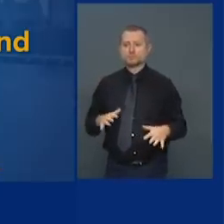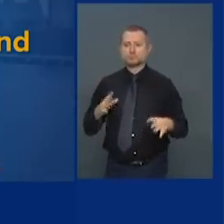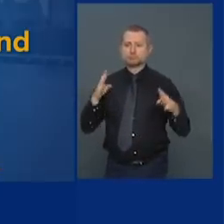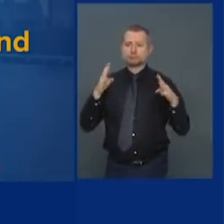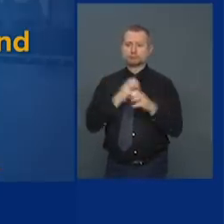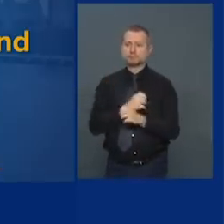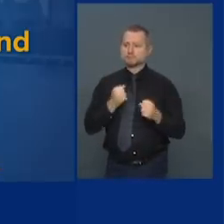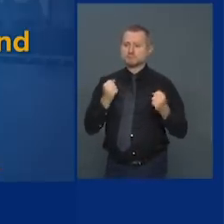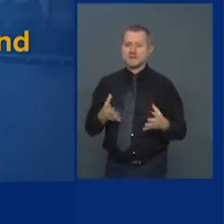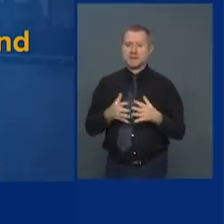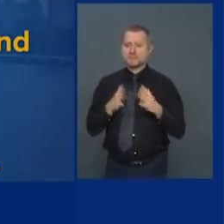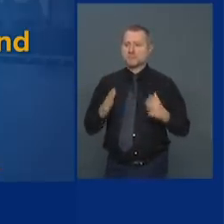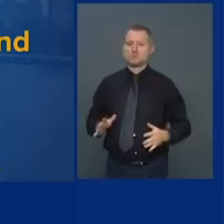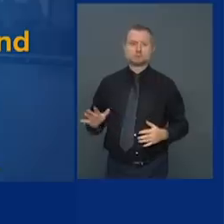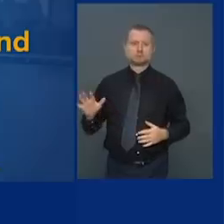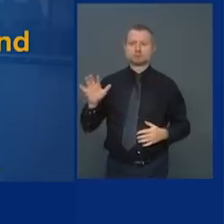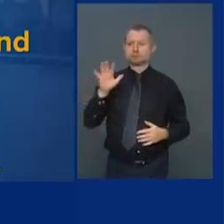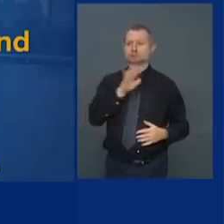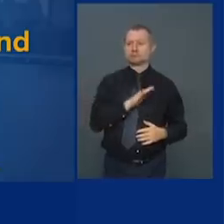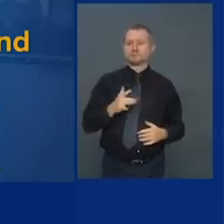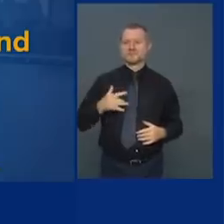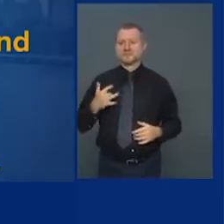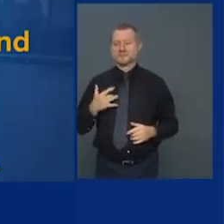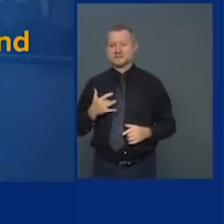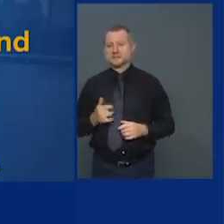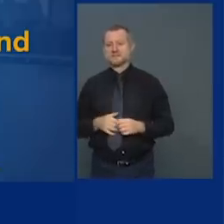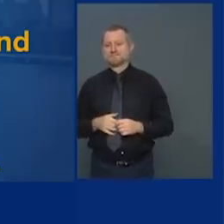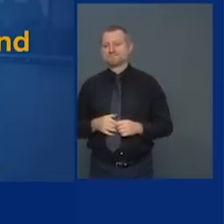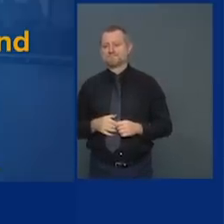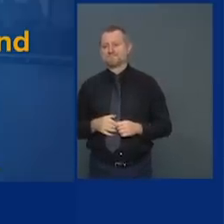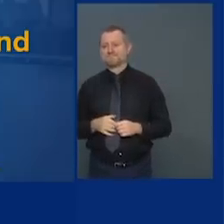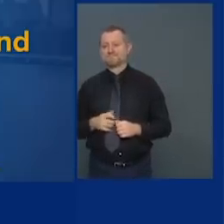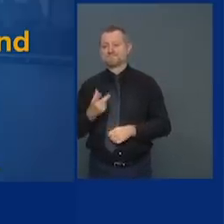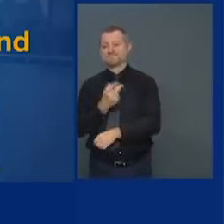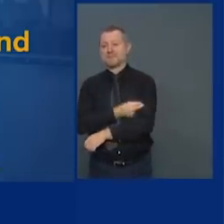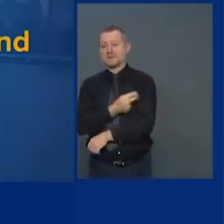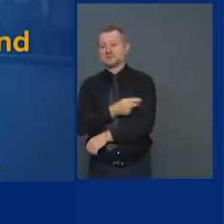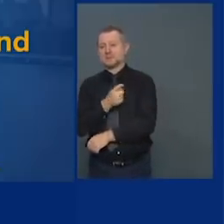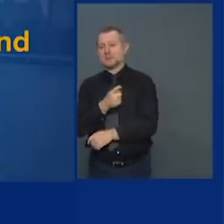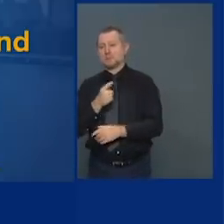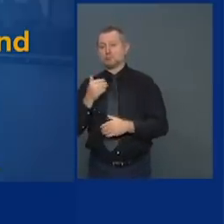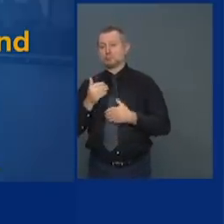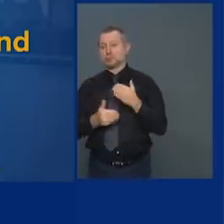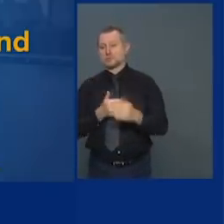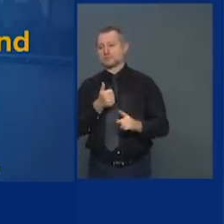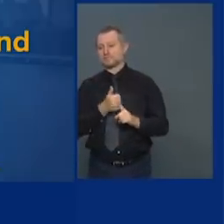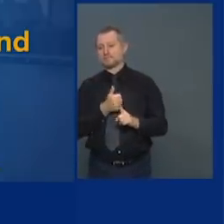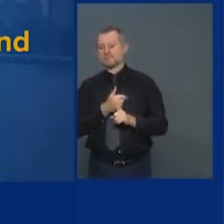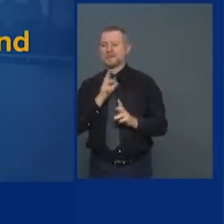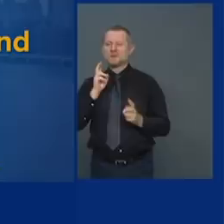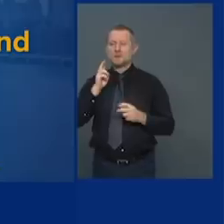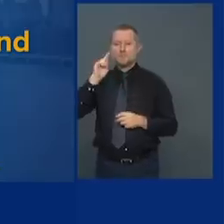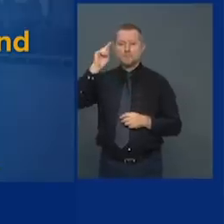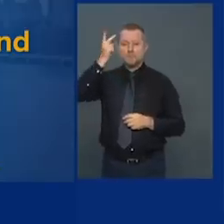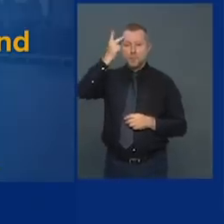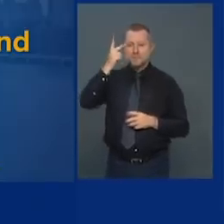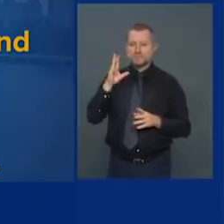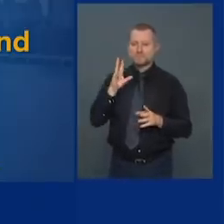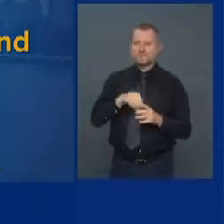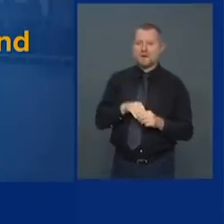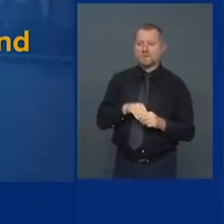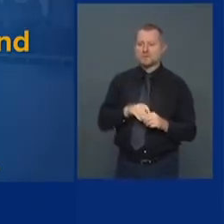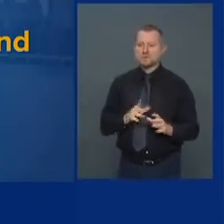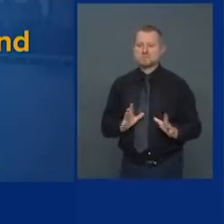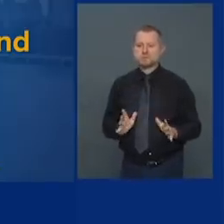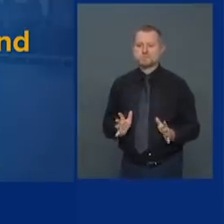the American people that the vaccine process has been politicized why because the vaccine